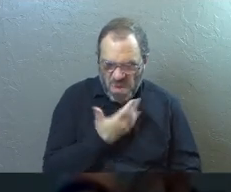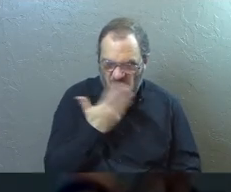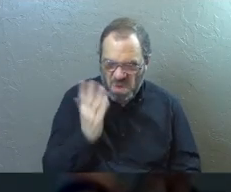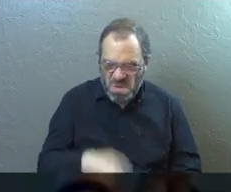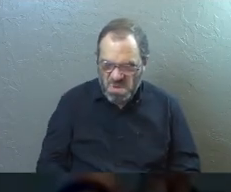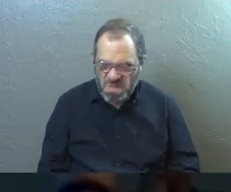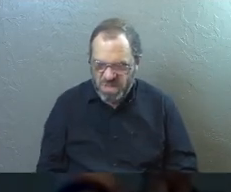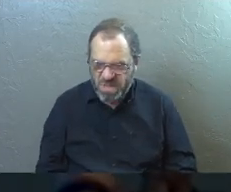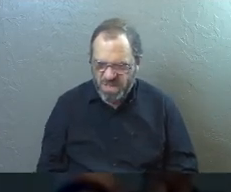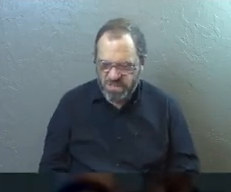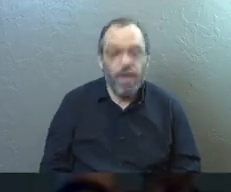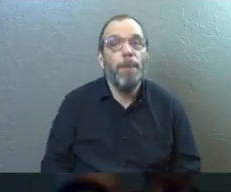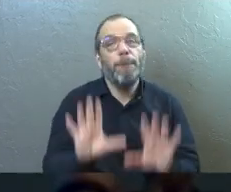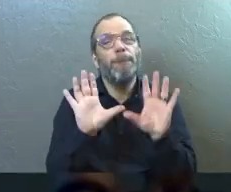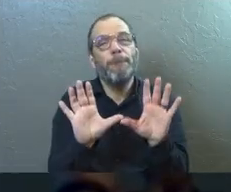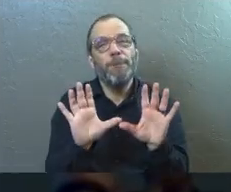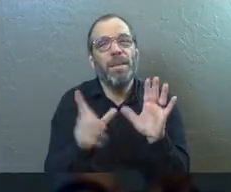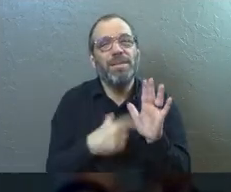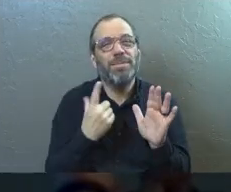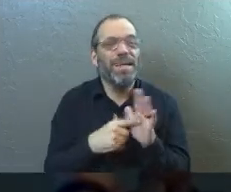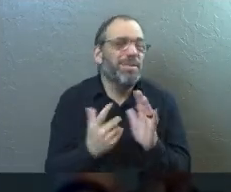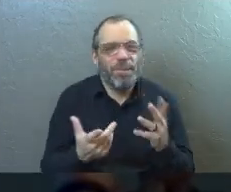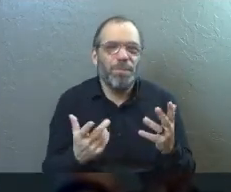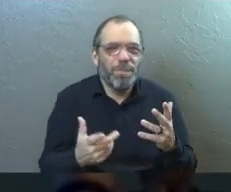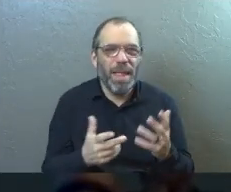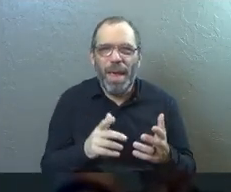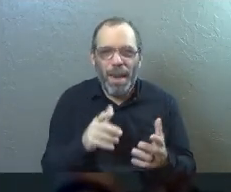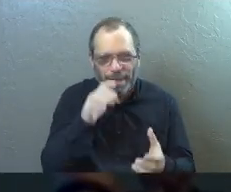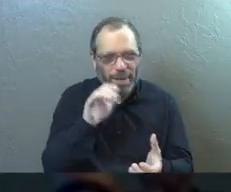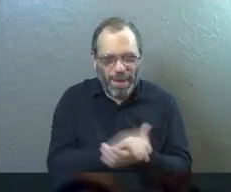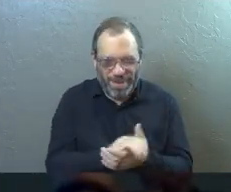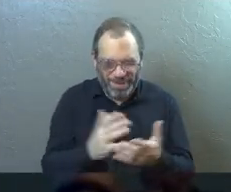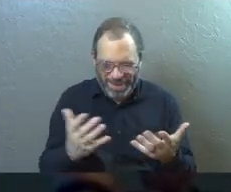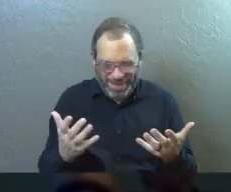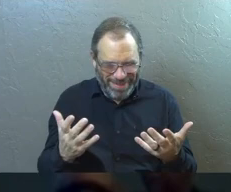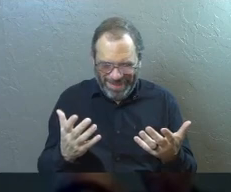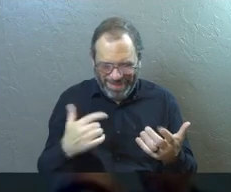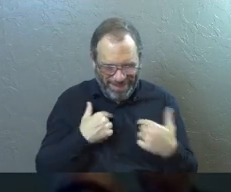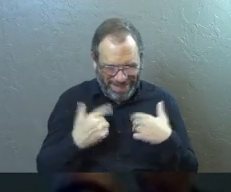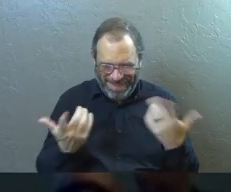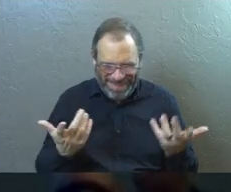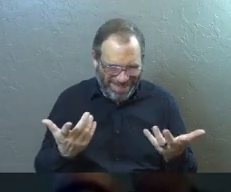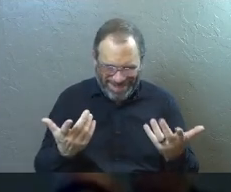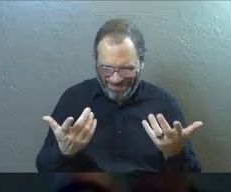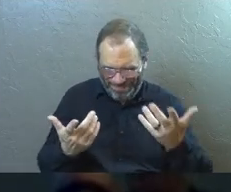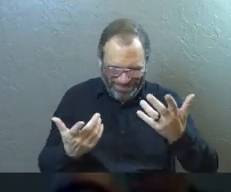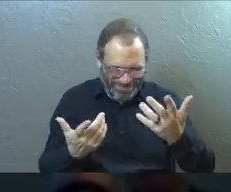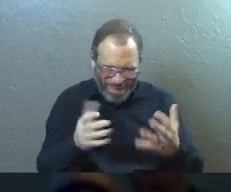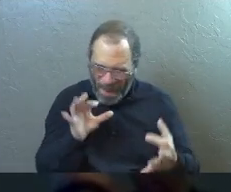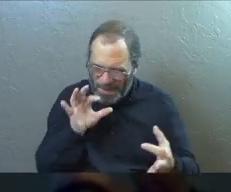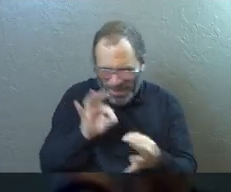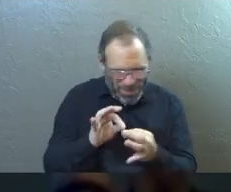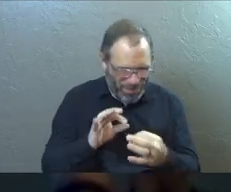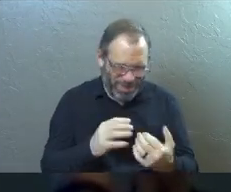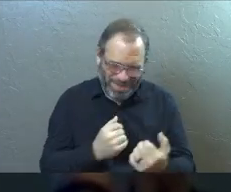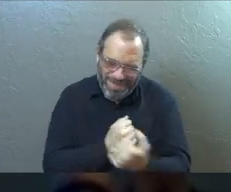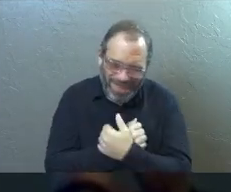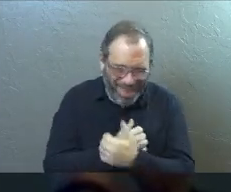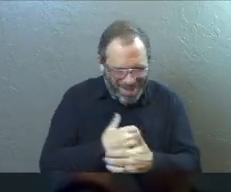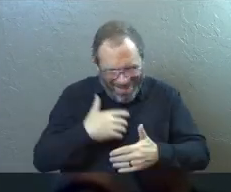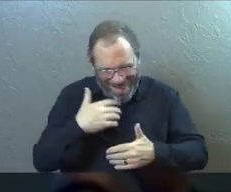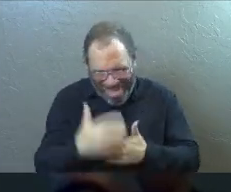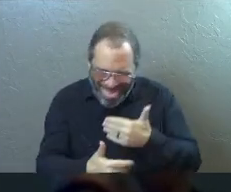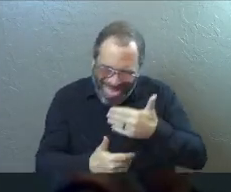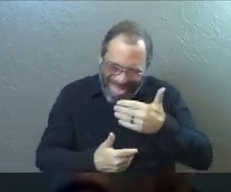And sometimes, man, we're just in a place and everything is just perfect and it's just going